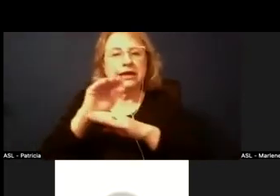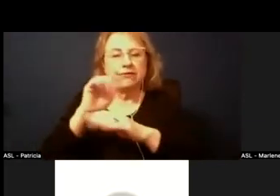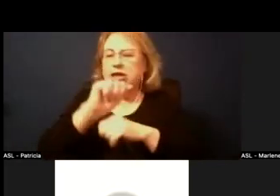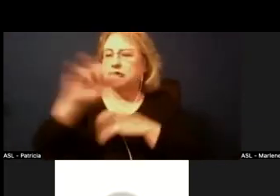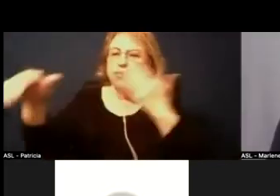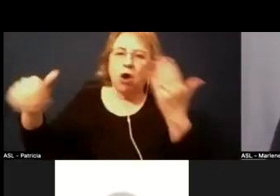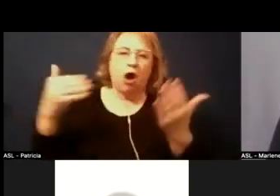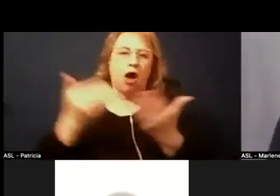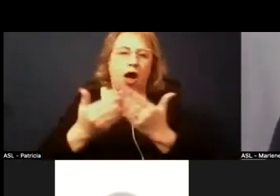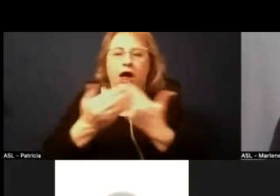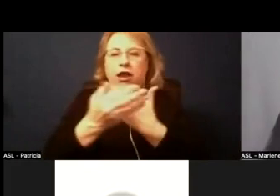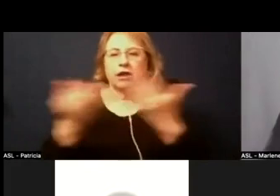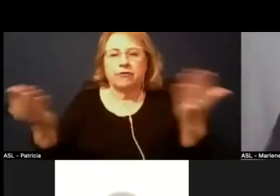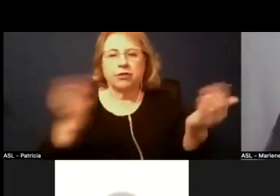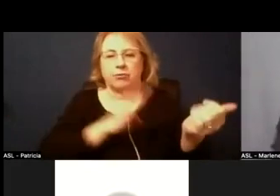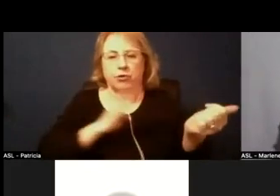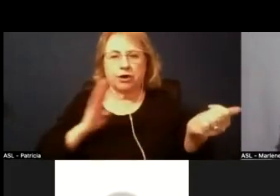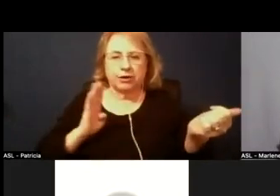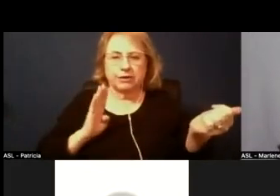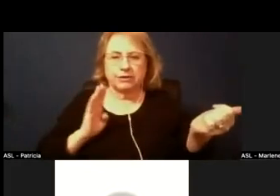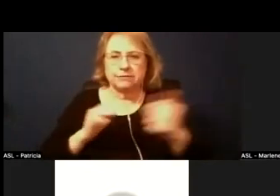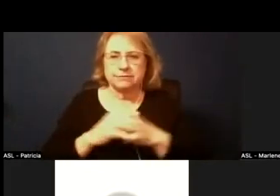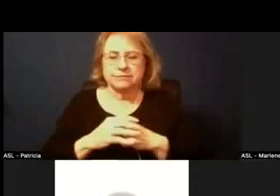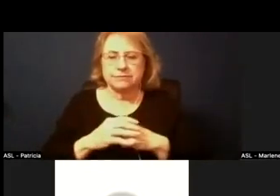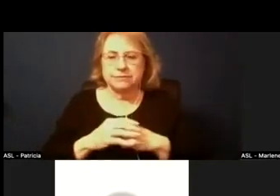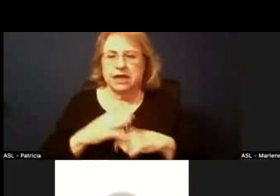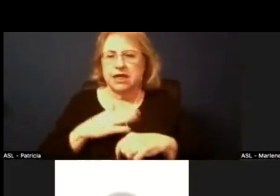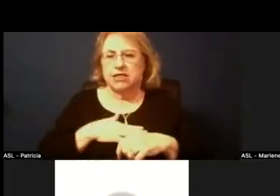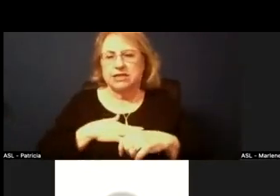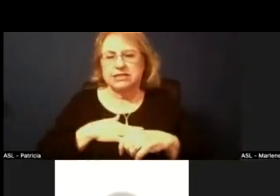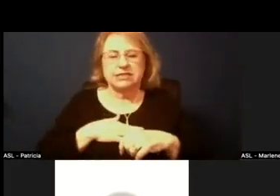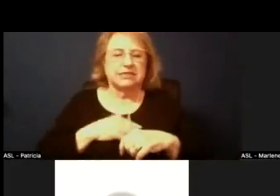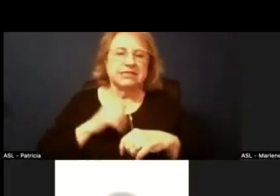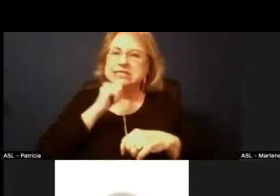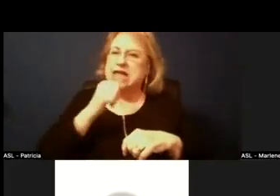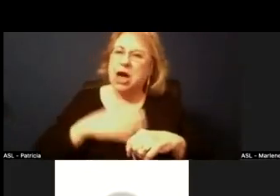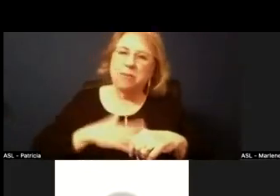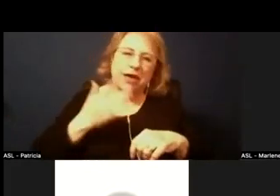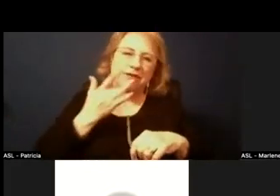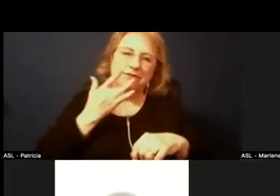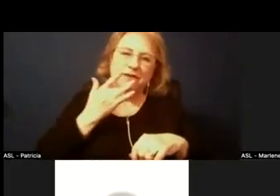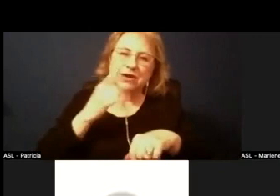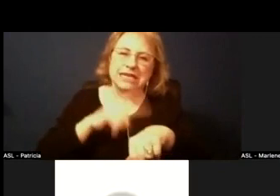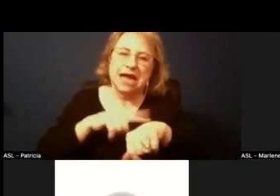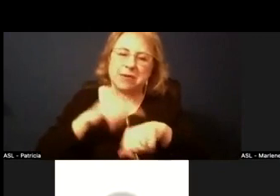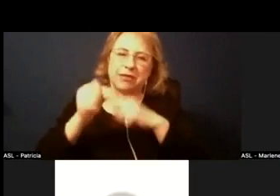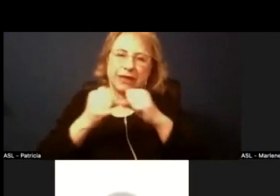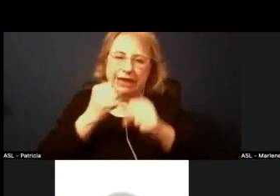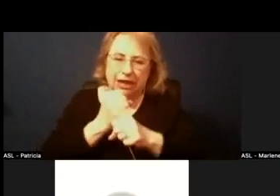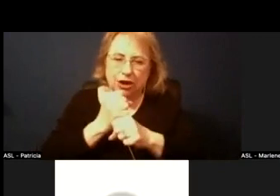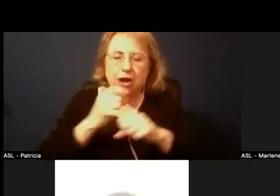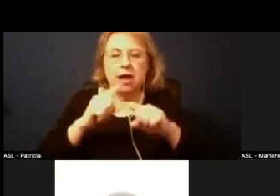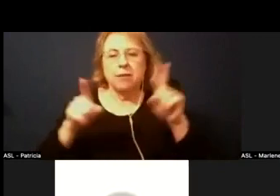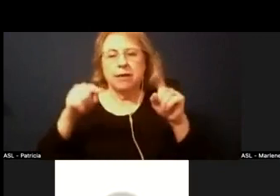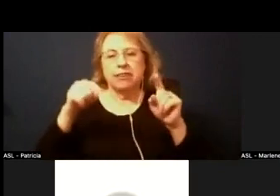choa and members of the public um this is really my least favorite time of the year however um this is you know business